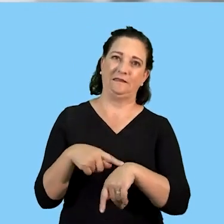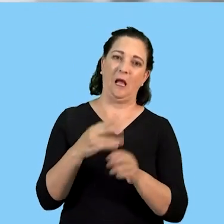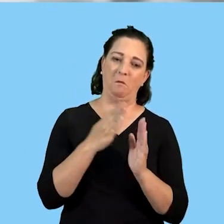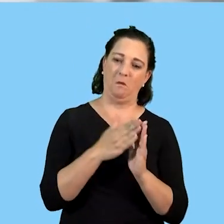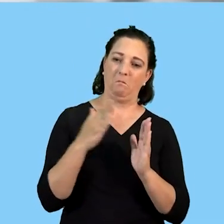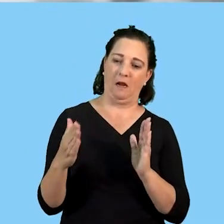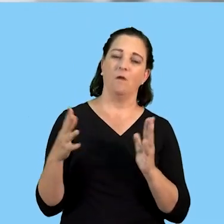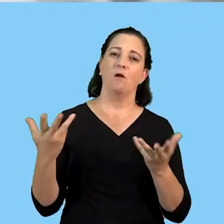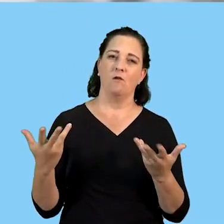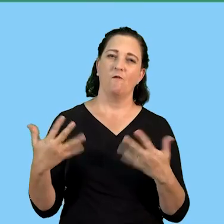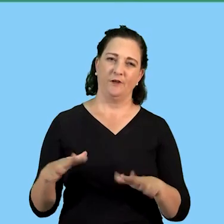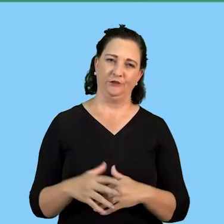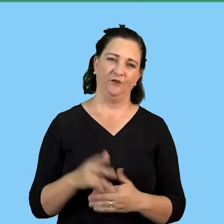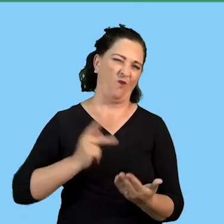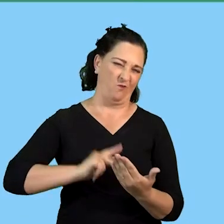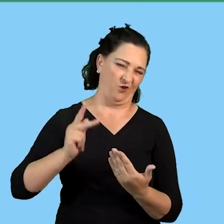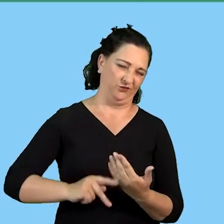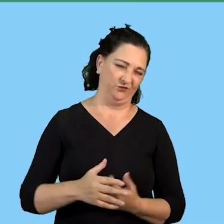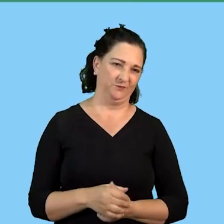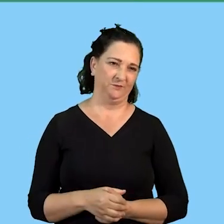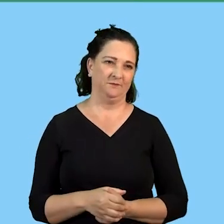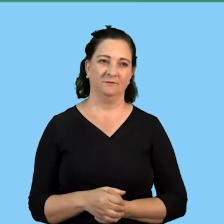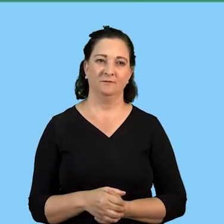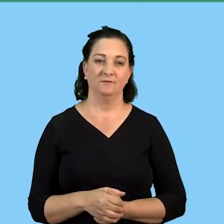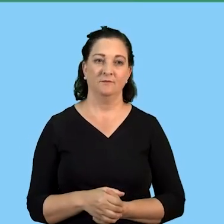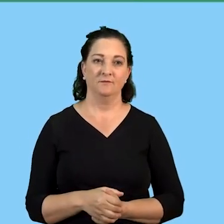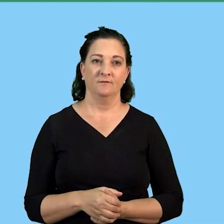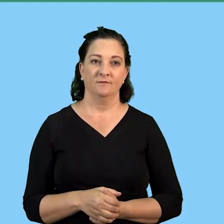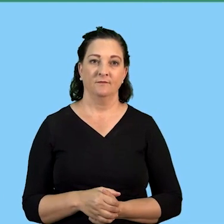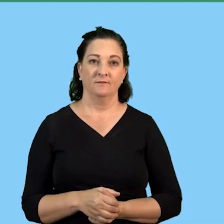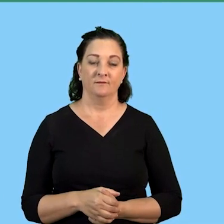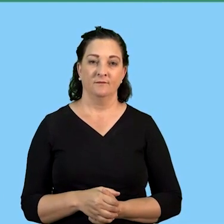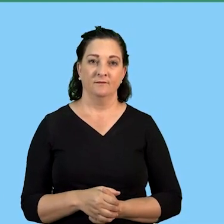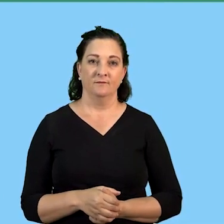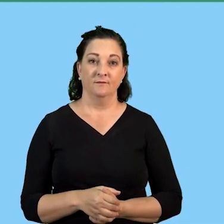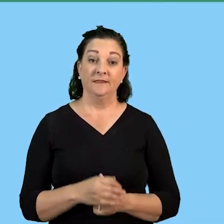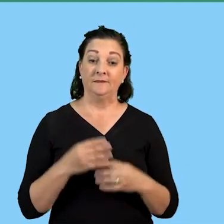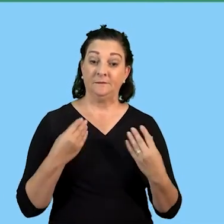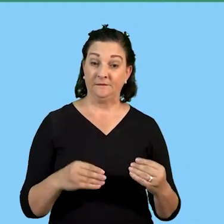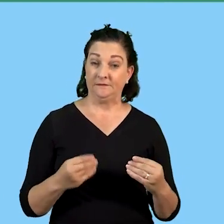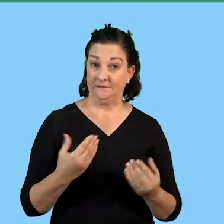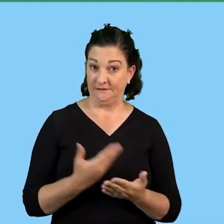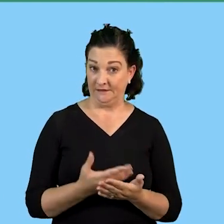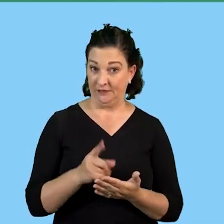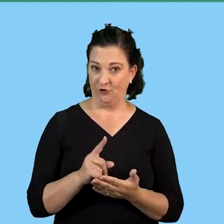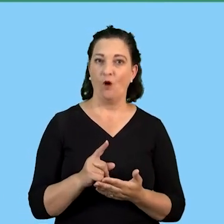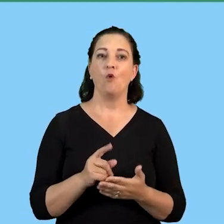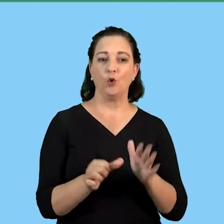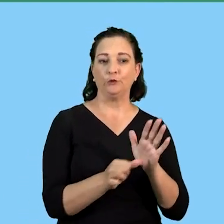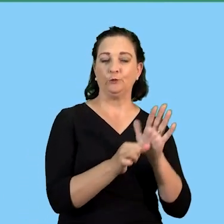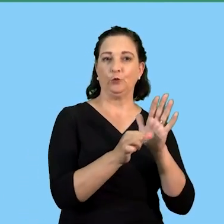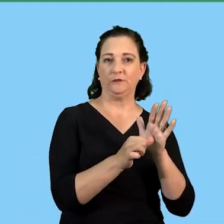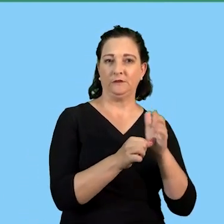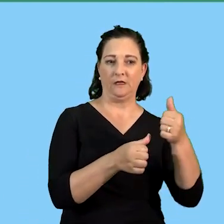of a task of a project rather businesses are able to prioritize activities by their